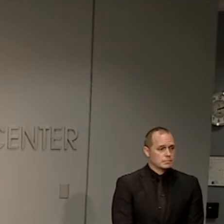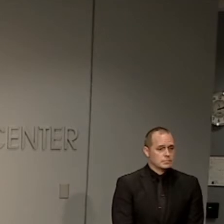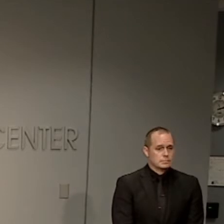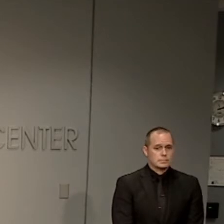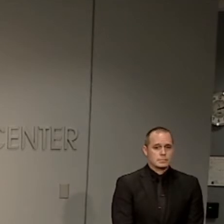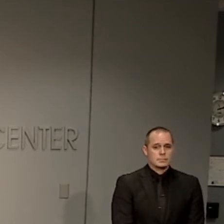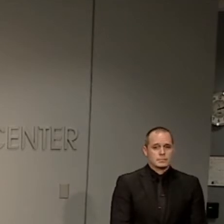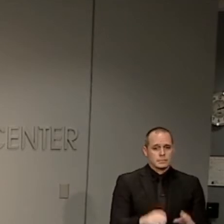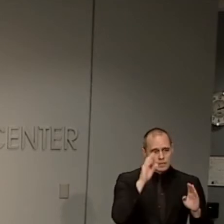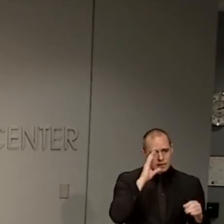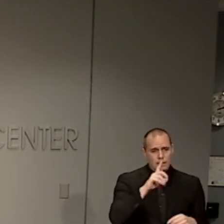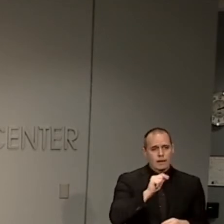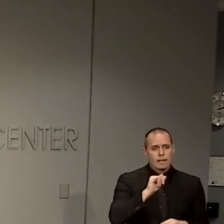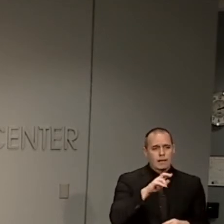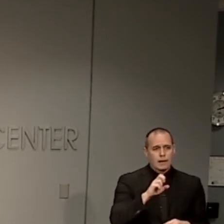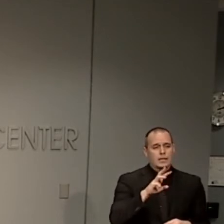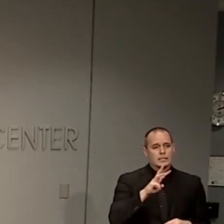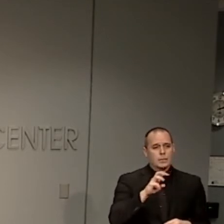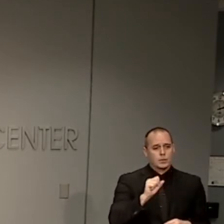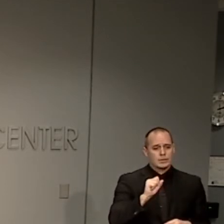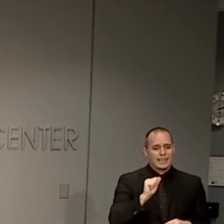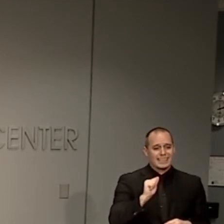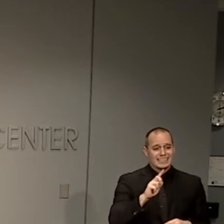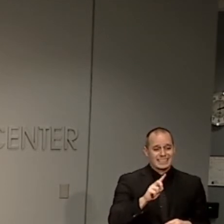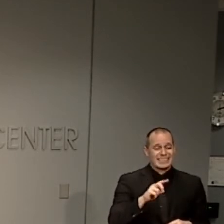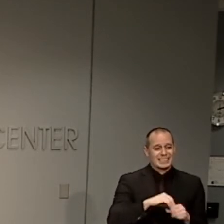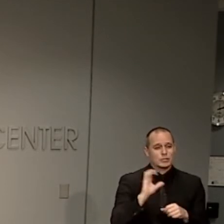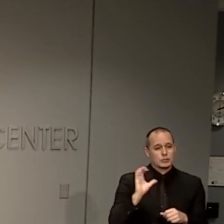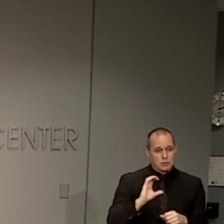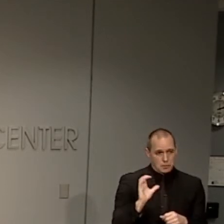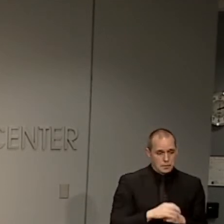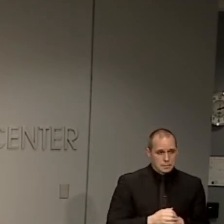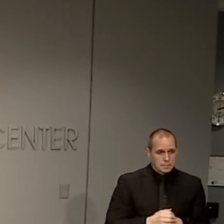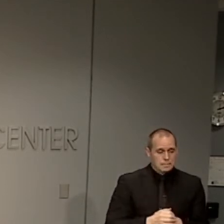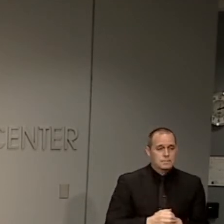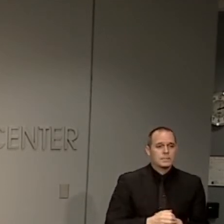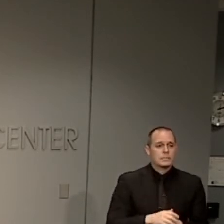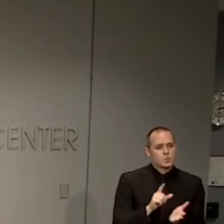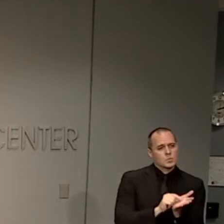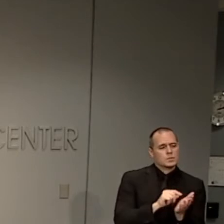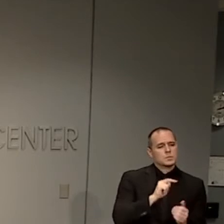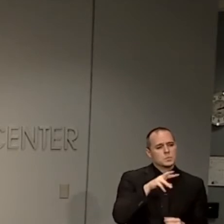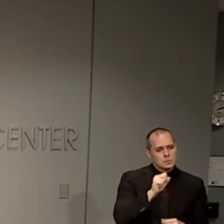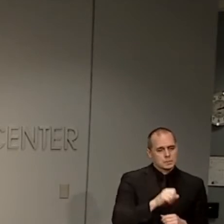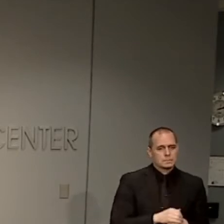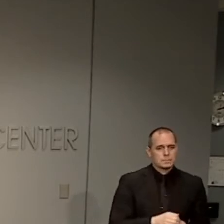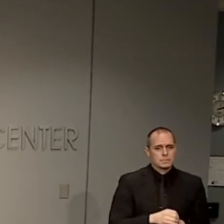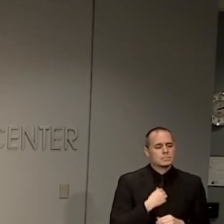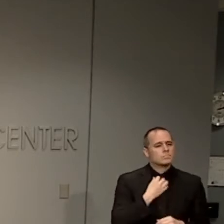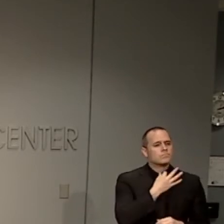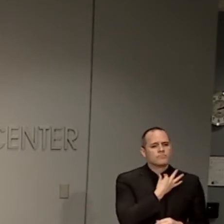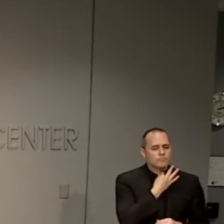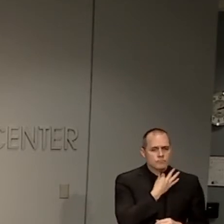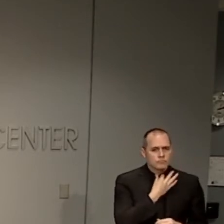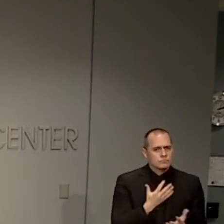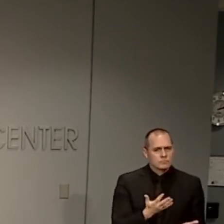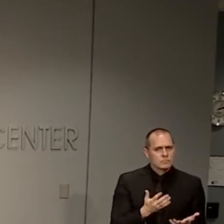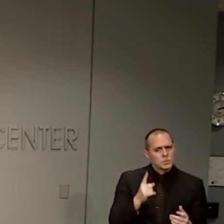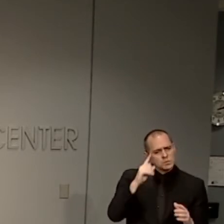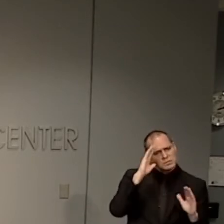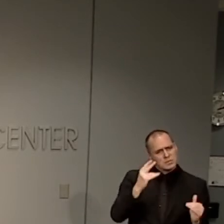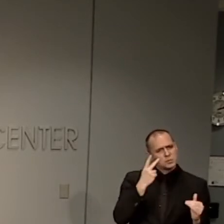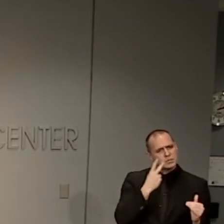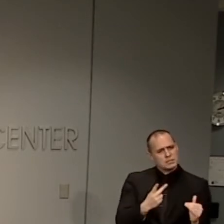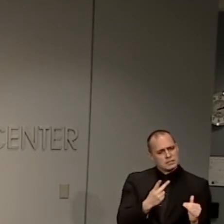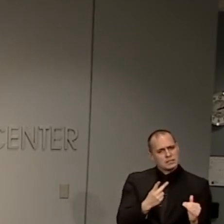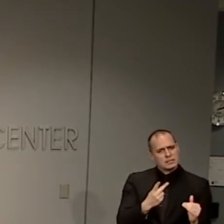Hi, it's Claire Donnelly from WFAE Radio in Charlotte. I am wondering, when you expect we'll start to see